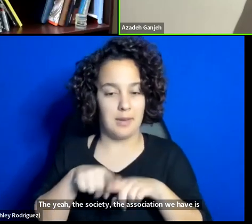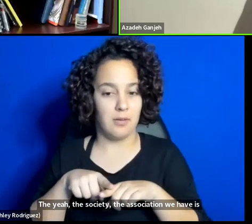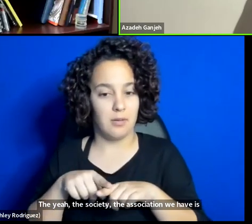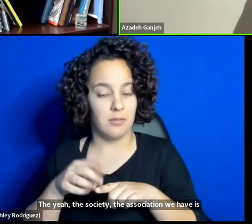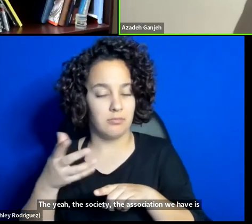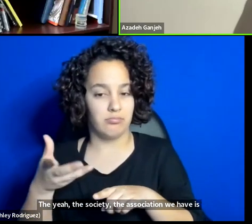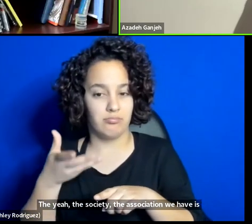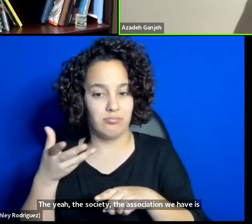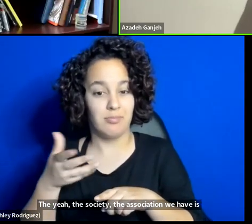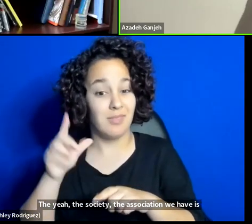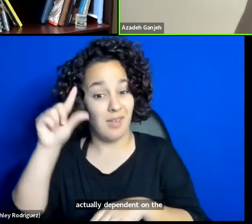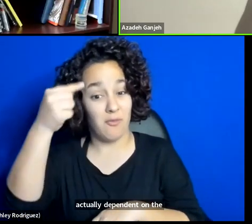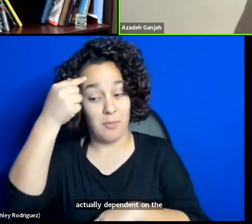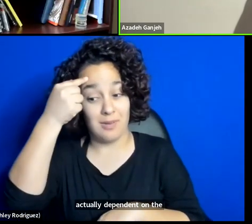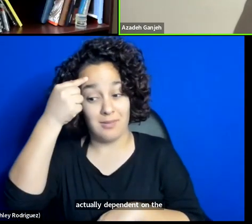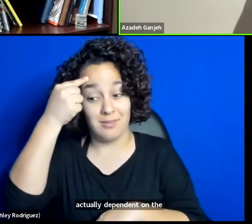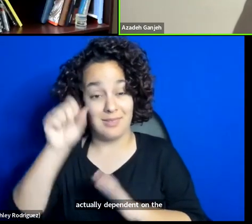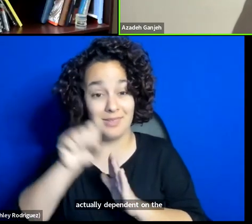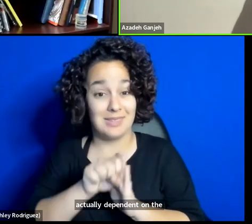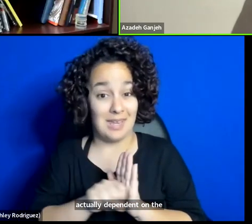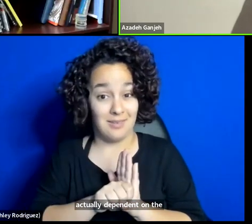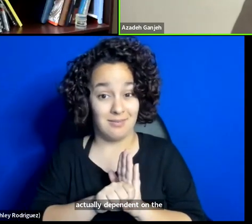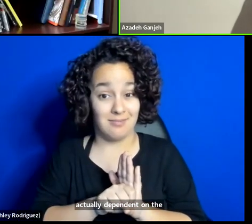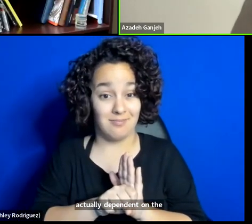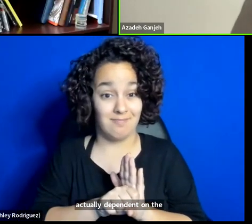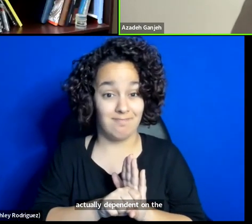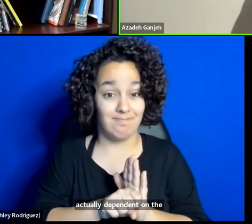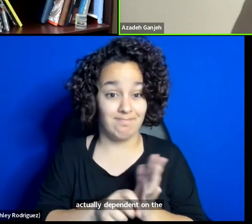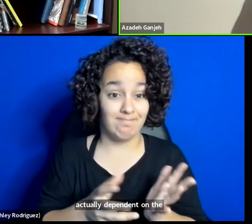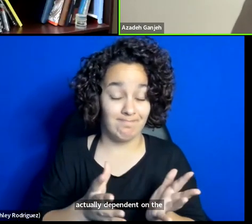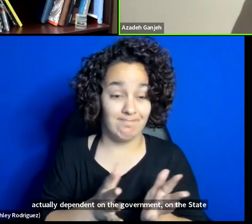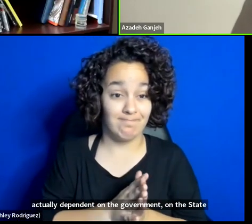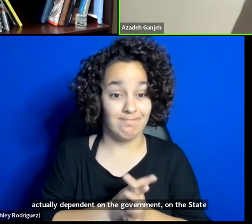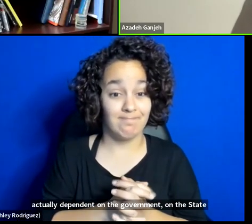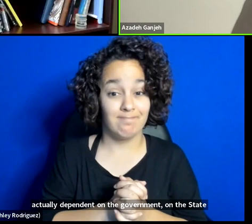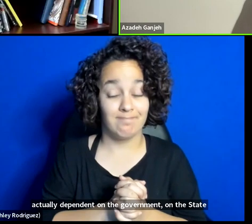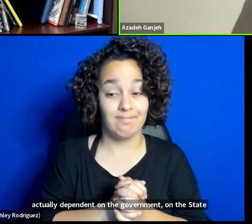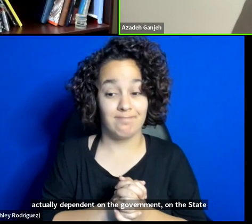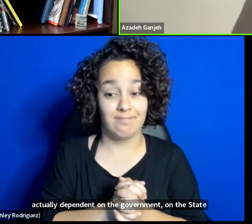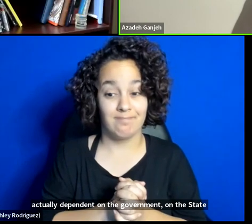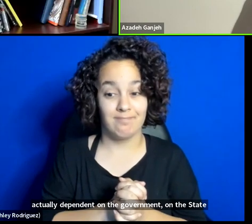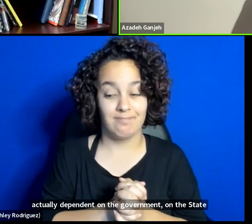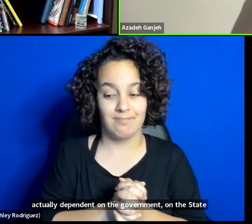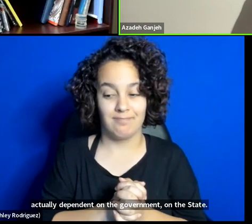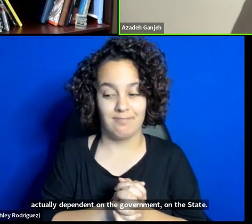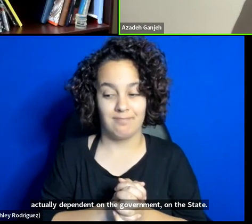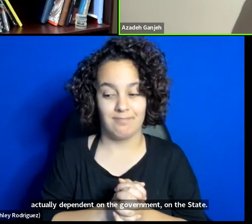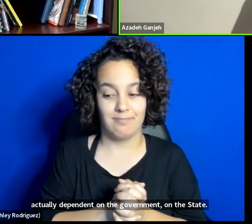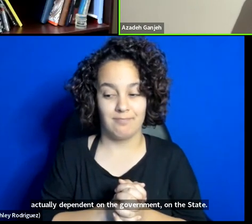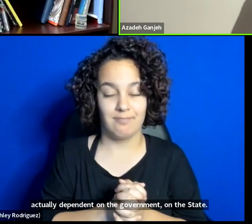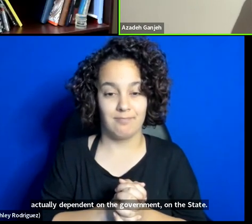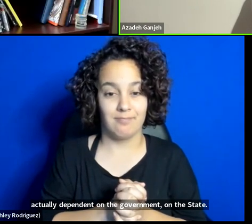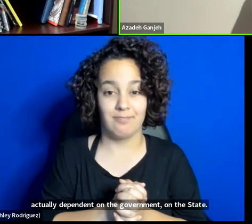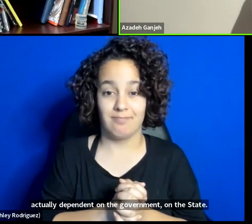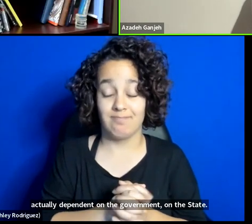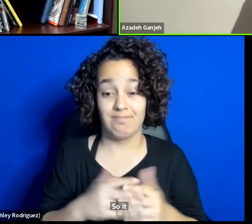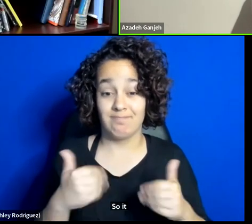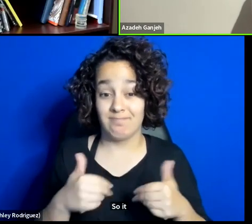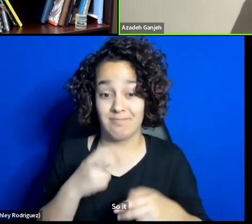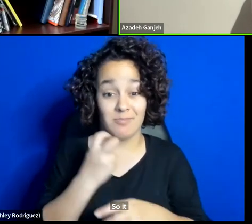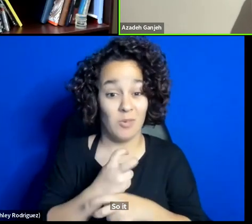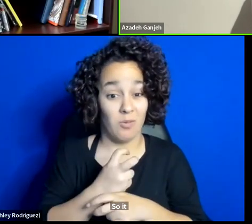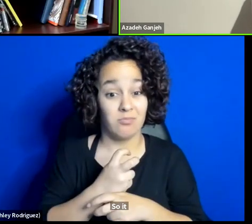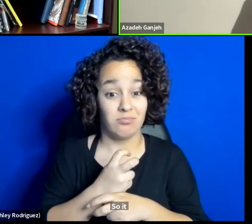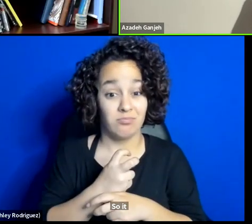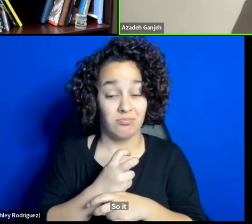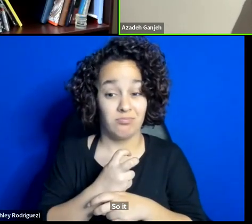government, on the state. So it is, it is very hard to